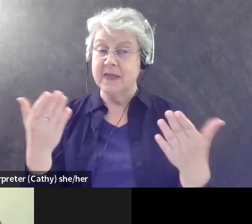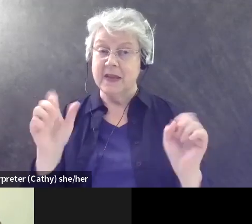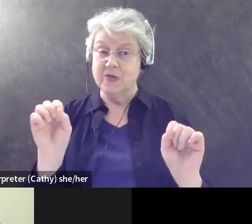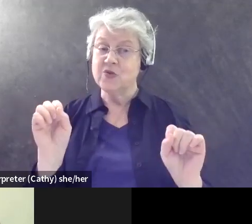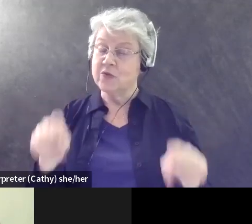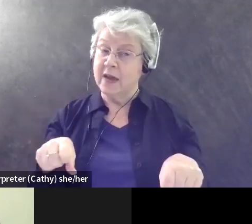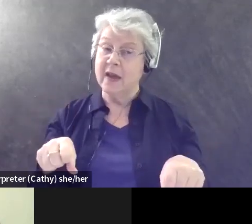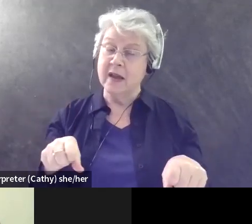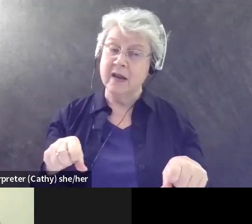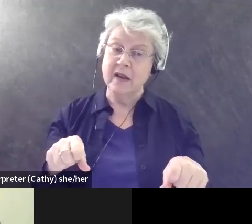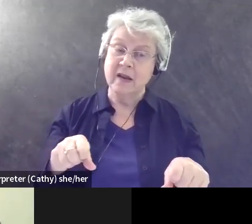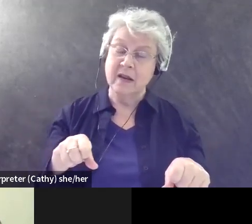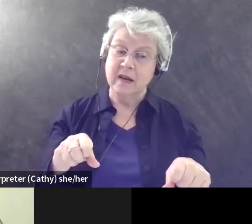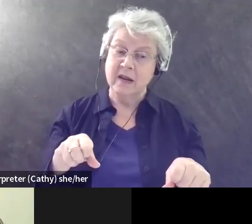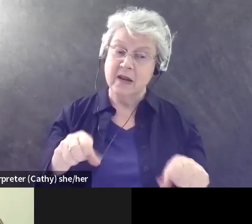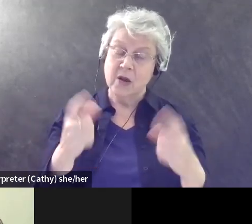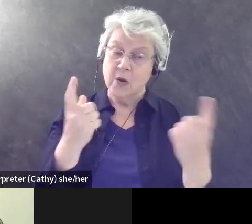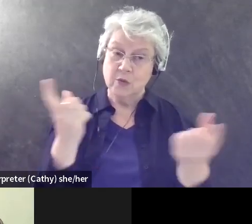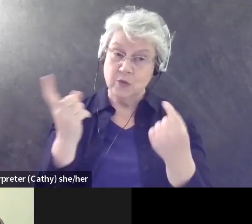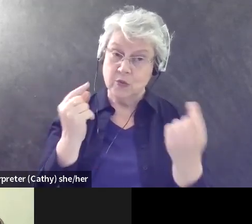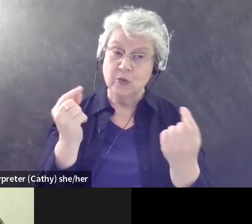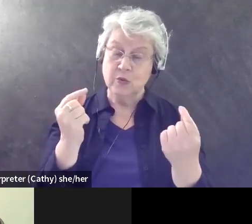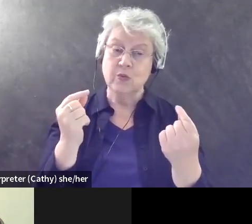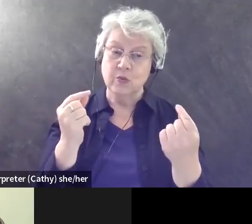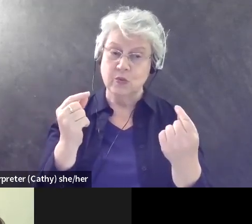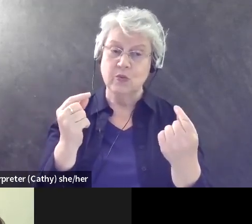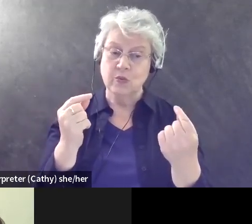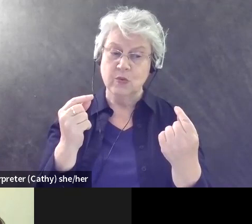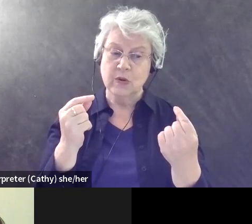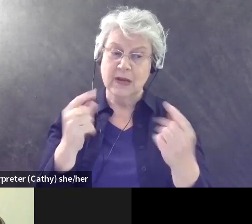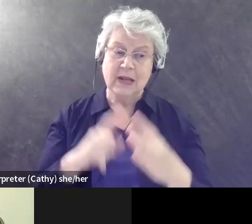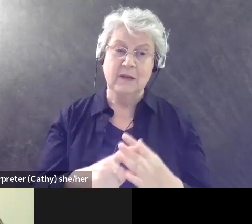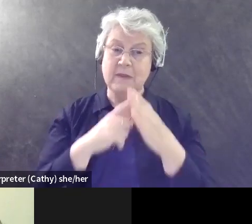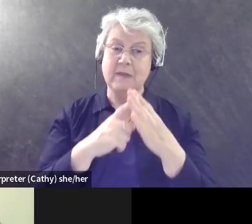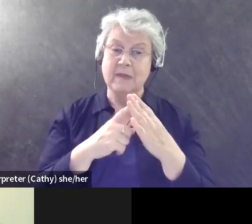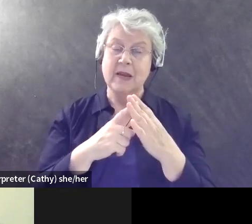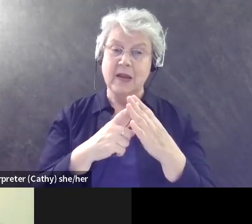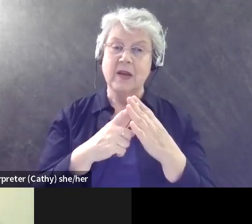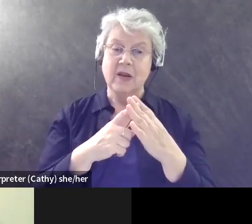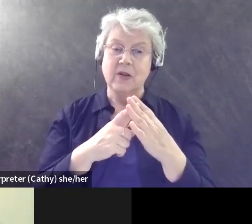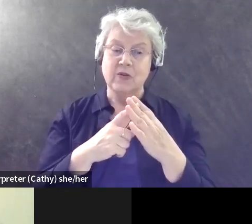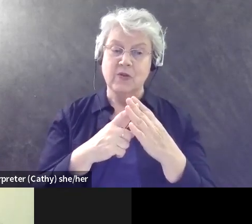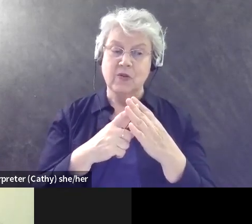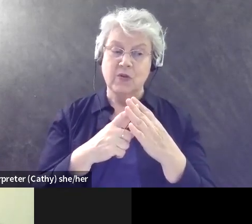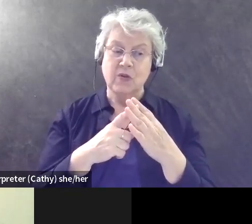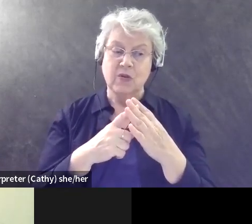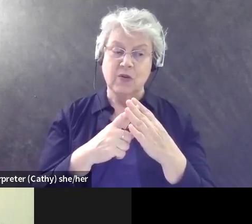uh, do upfront, I think, to remove the,